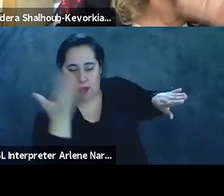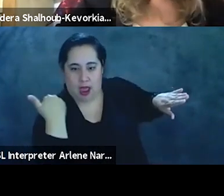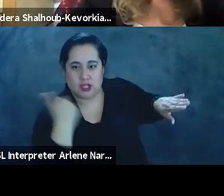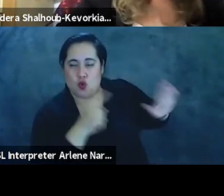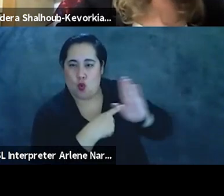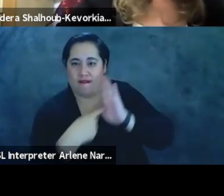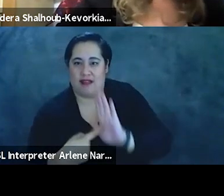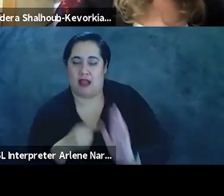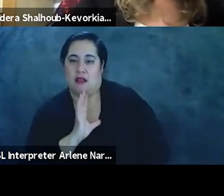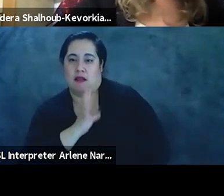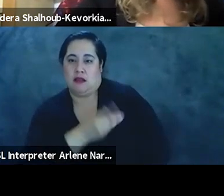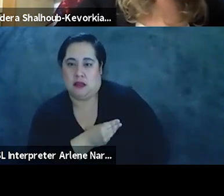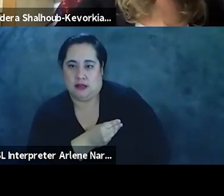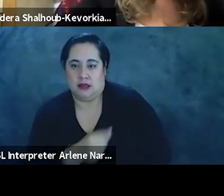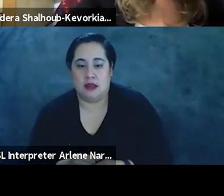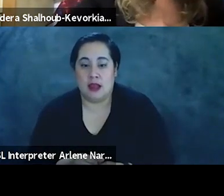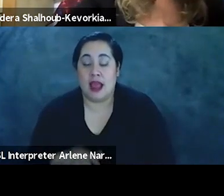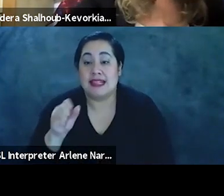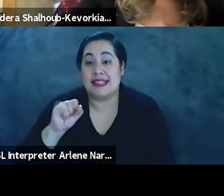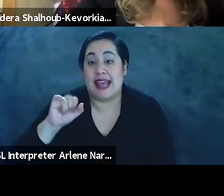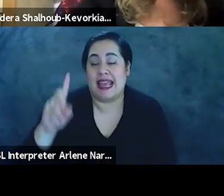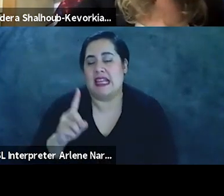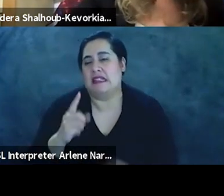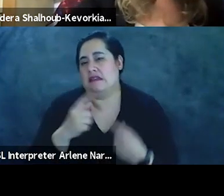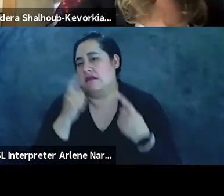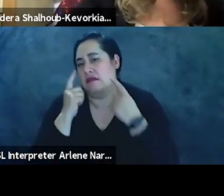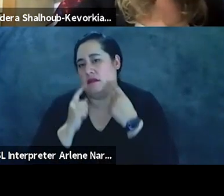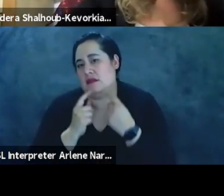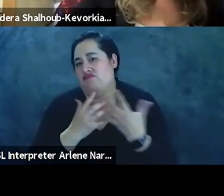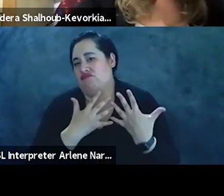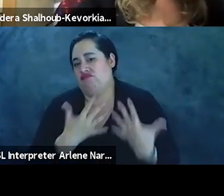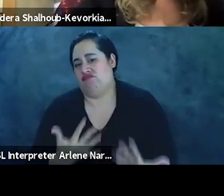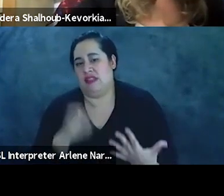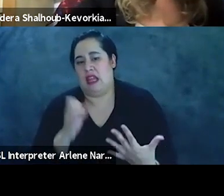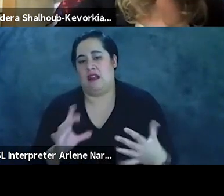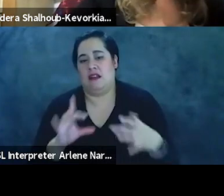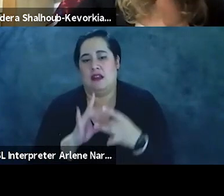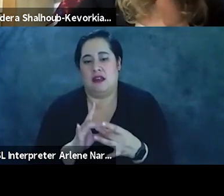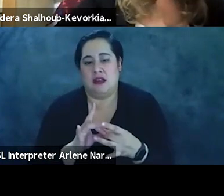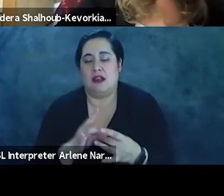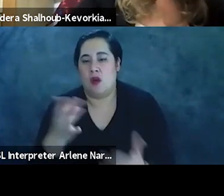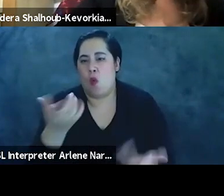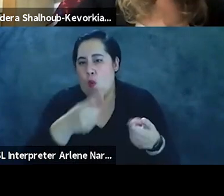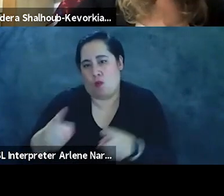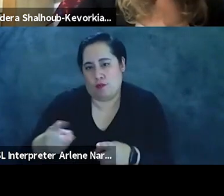in the village of Der Yasin, Saeed lamented the Palestinian condition. My quote at length.